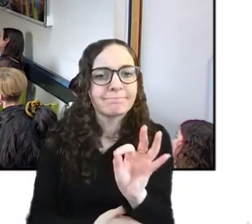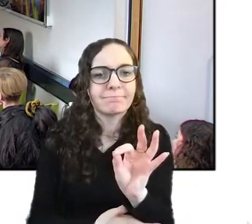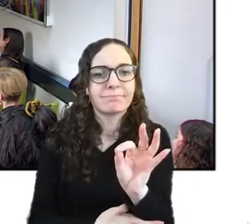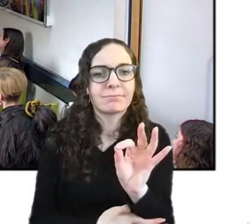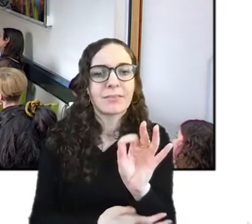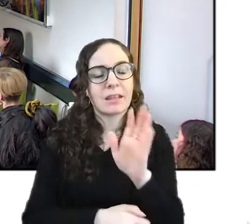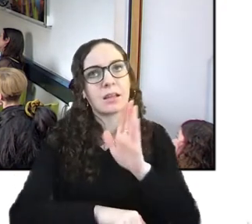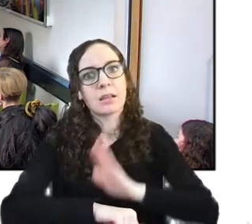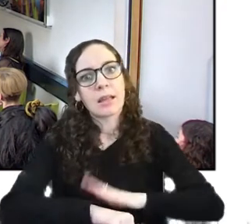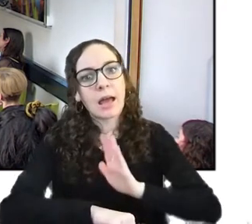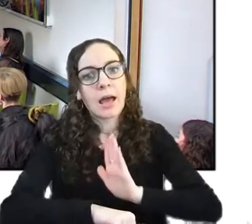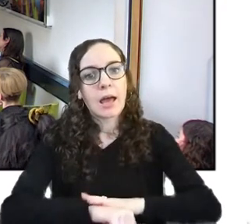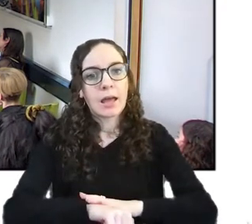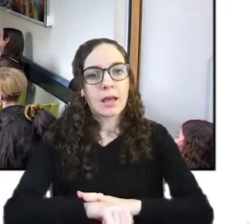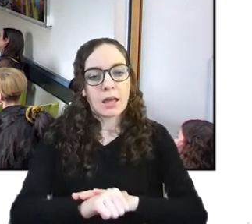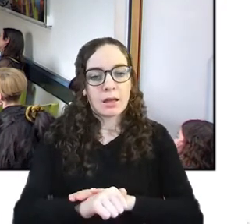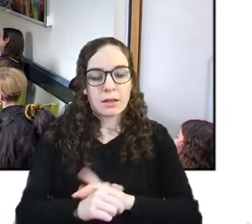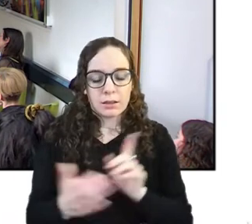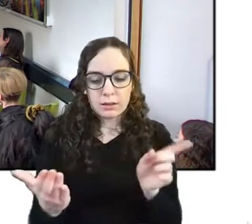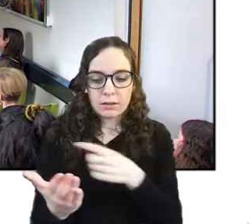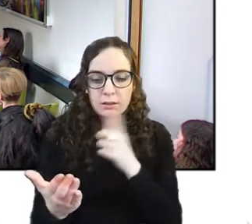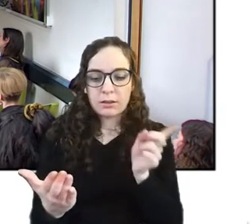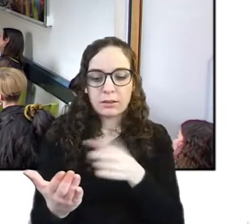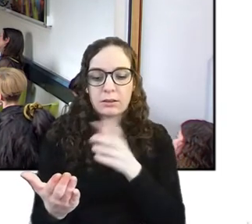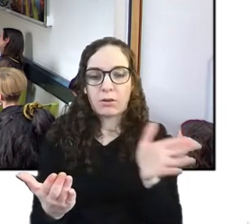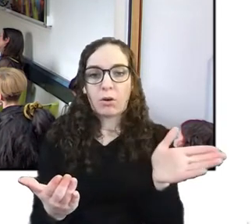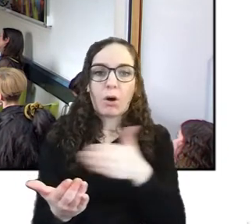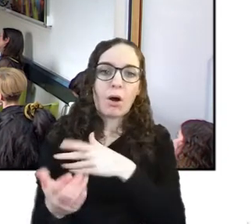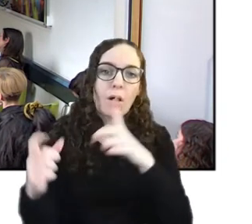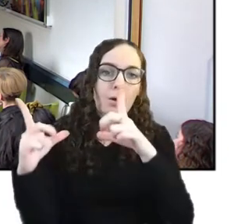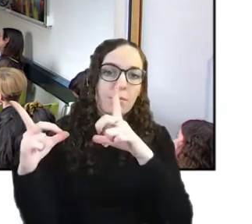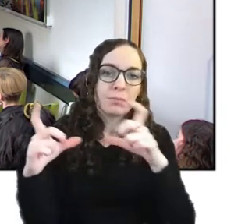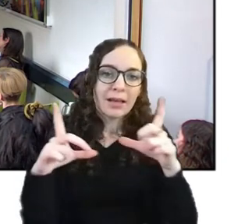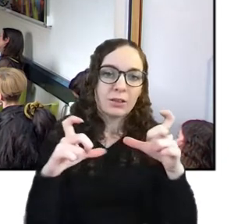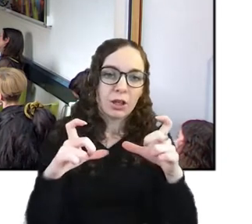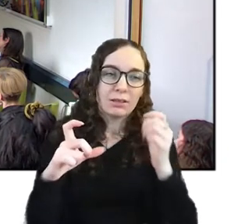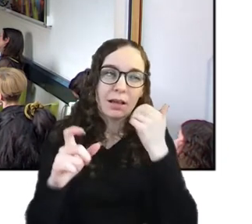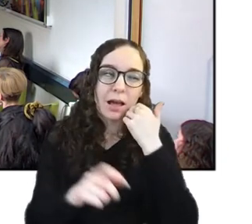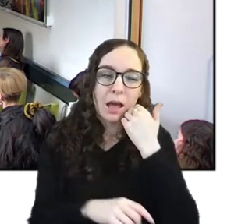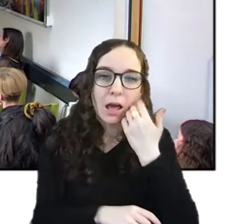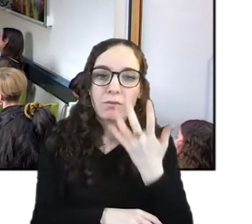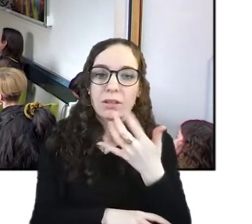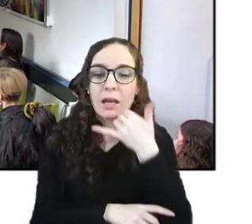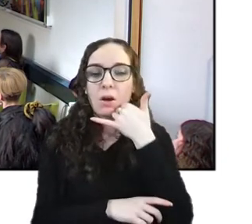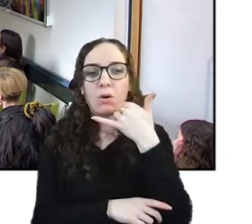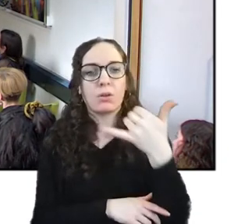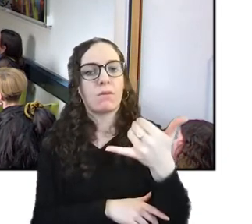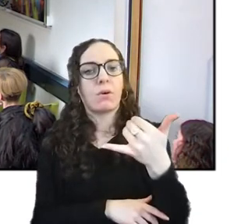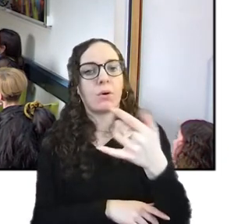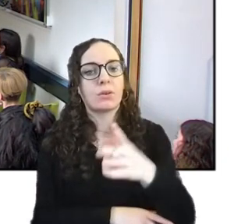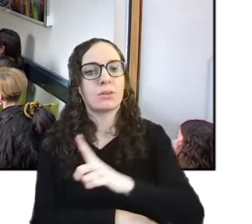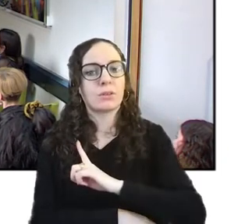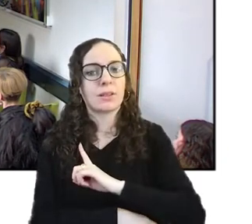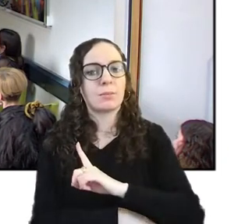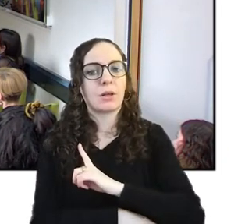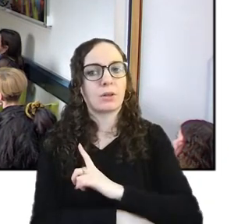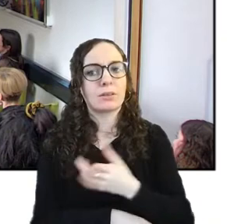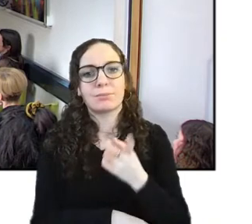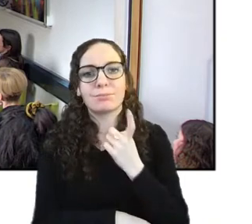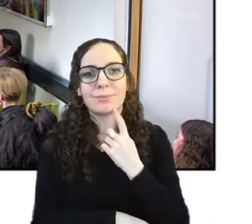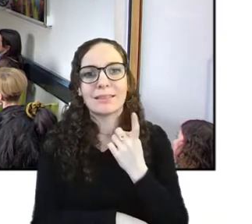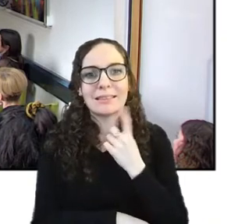consuming to go through all the amount of pictures that we take every day on the phone just because it's you know you don't have a film with only